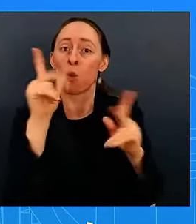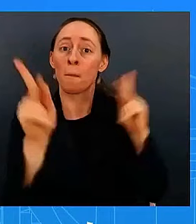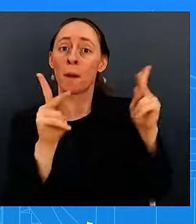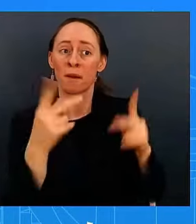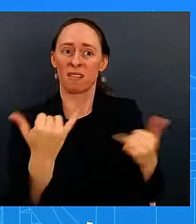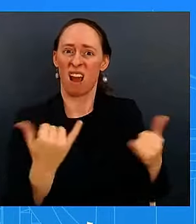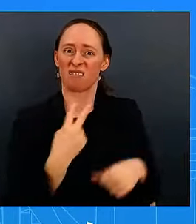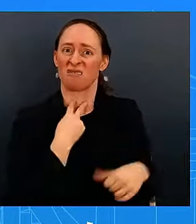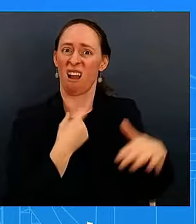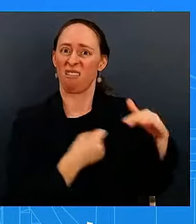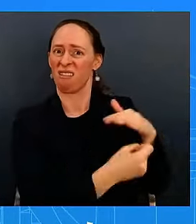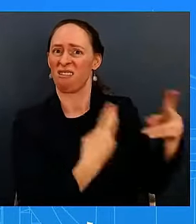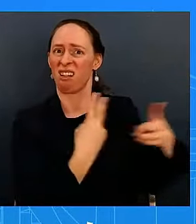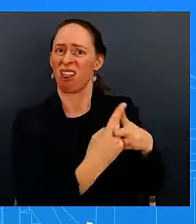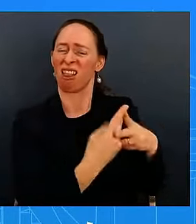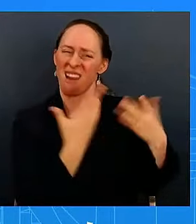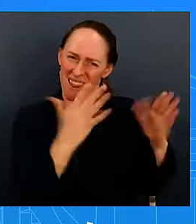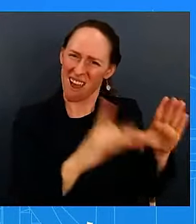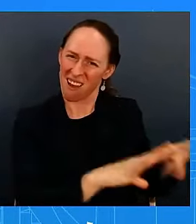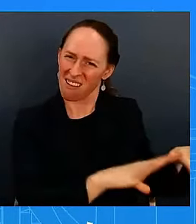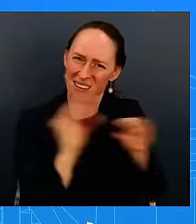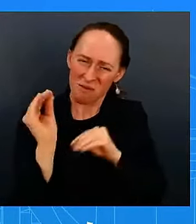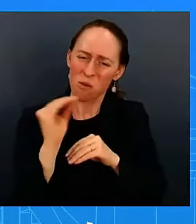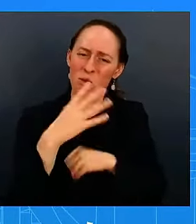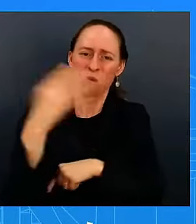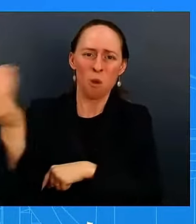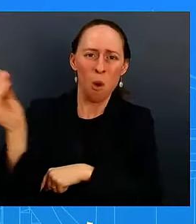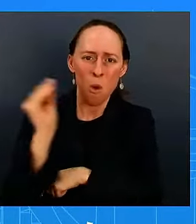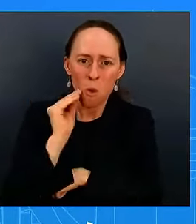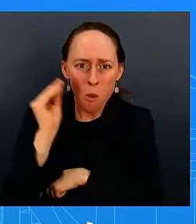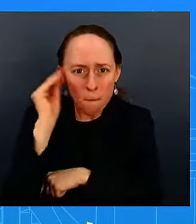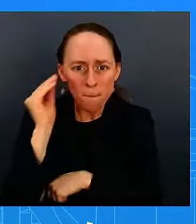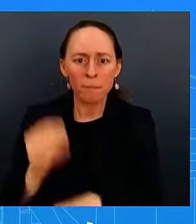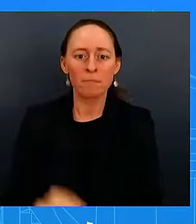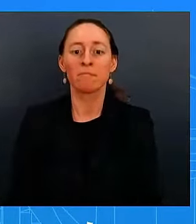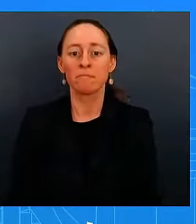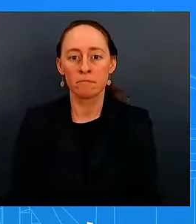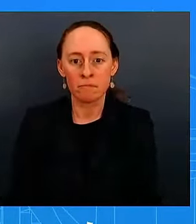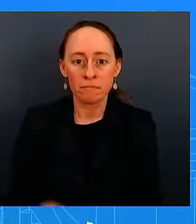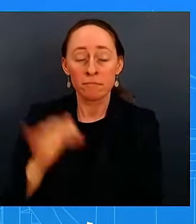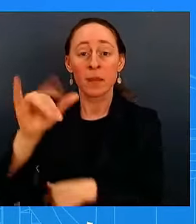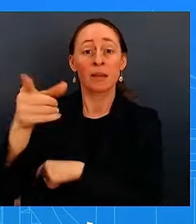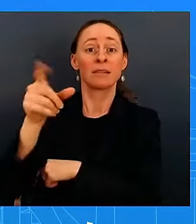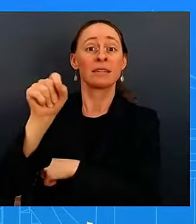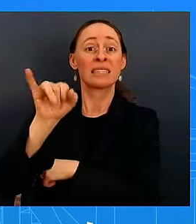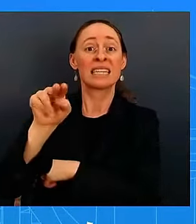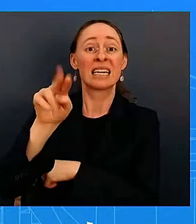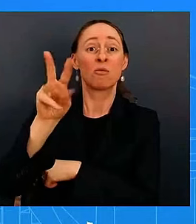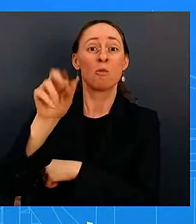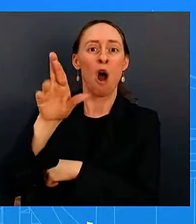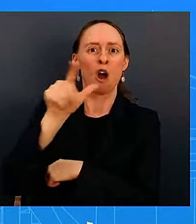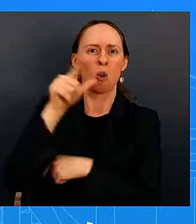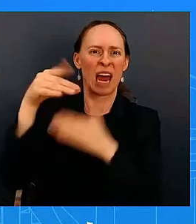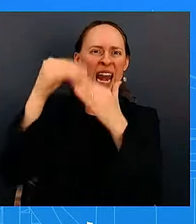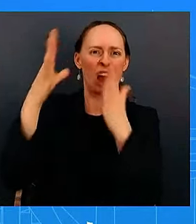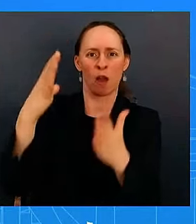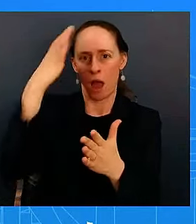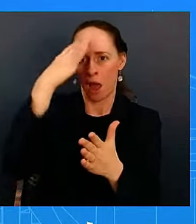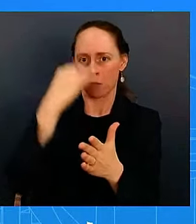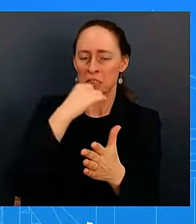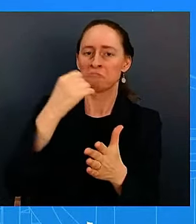um and safe passage for yayos and more out of gaza does any of this sound feasible to you we're in